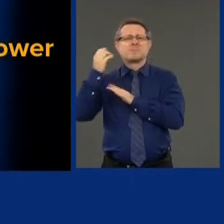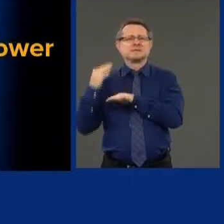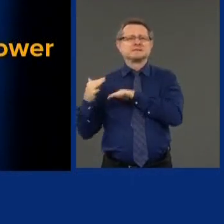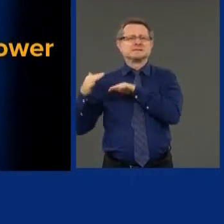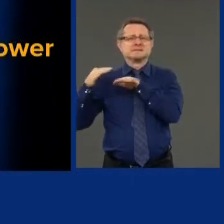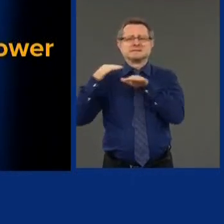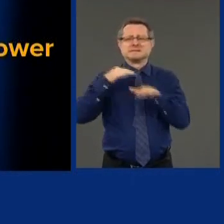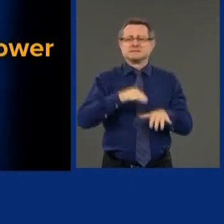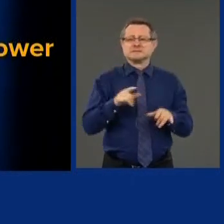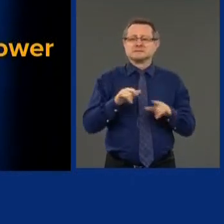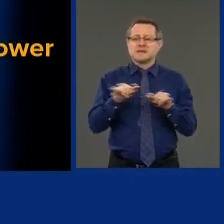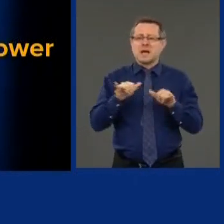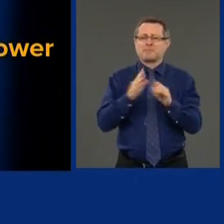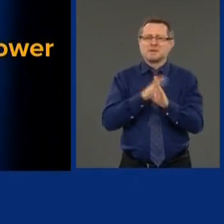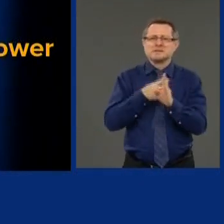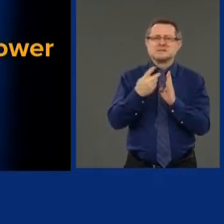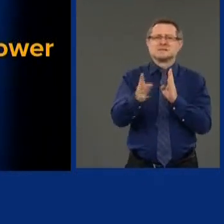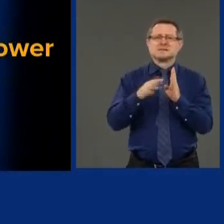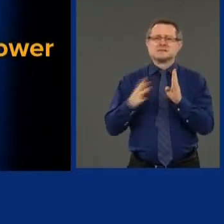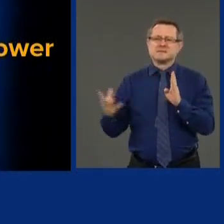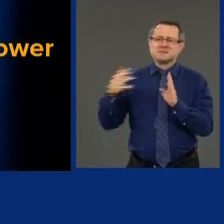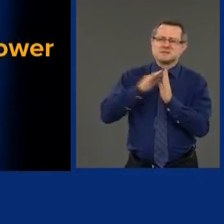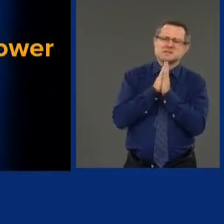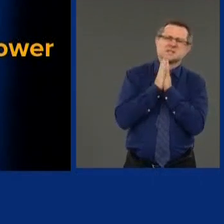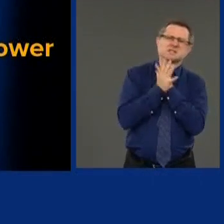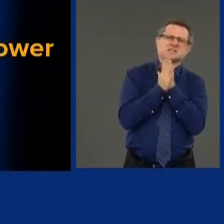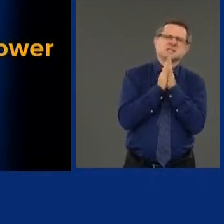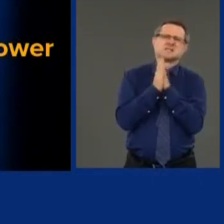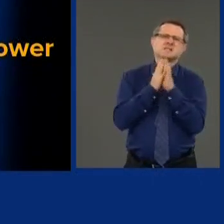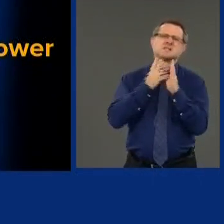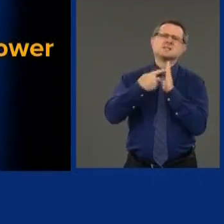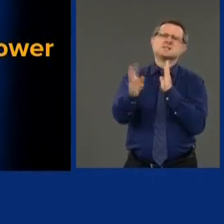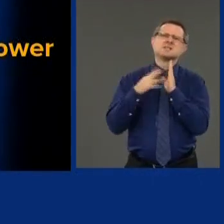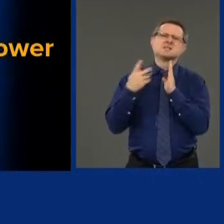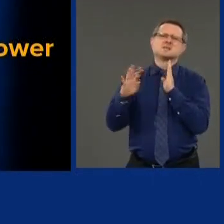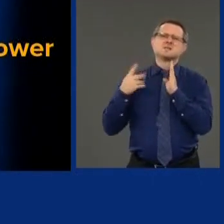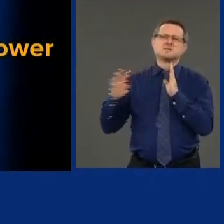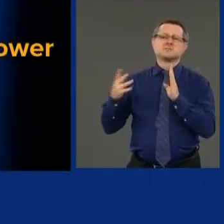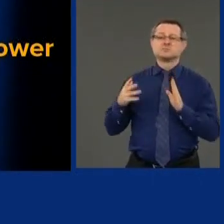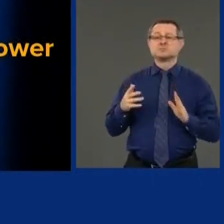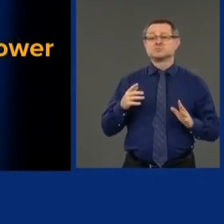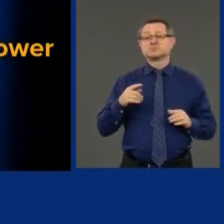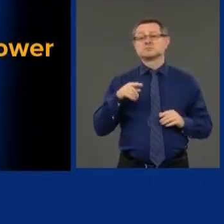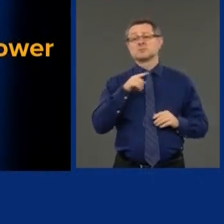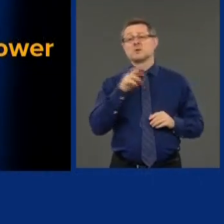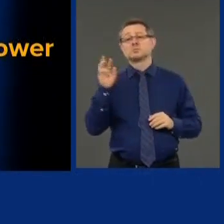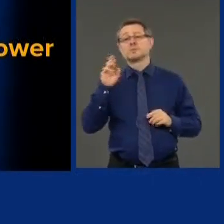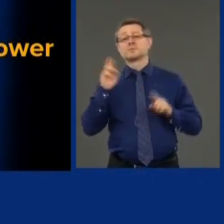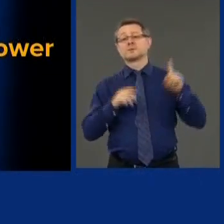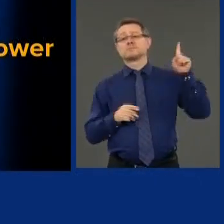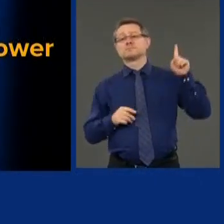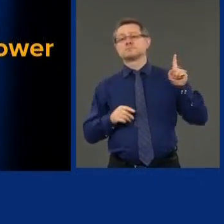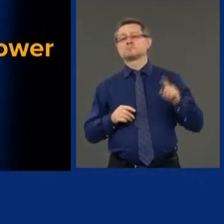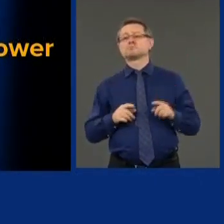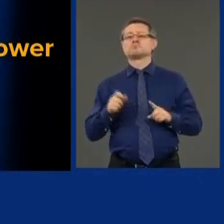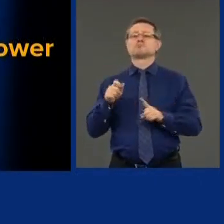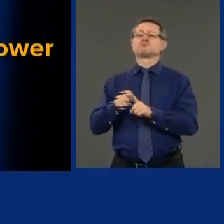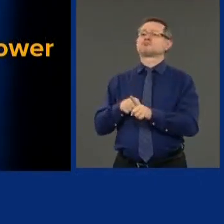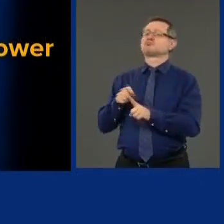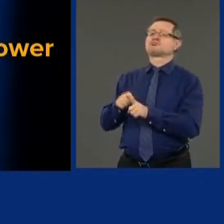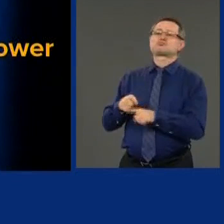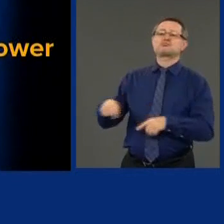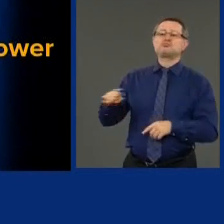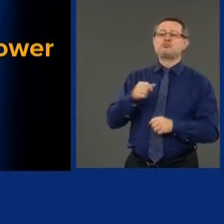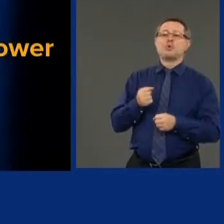That's when the COVID cases were coming from Europe. And they were playing their political games. And they backed up the